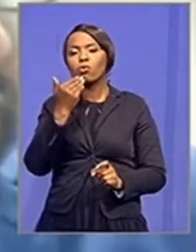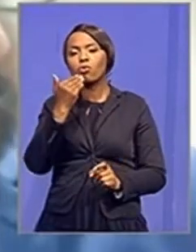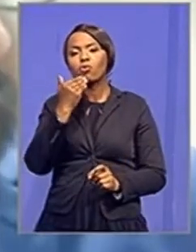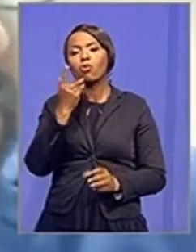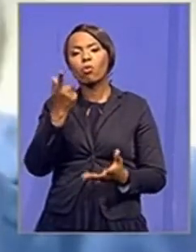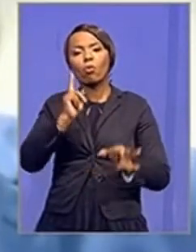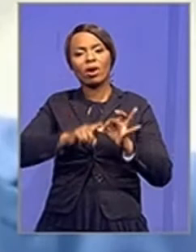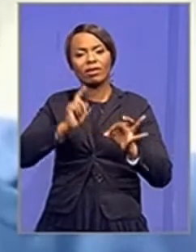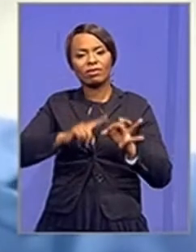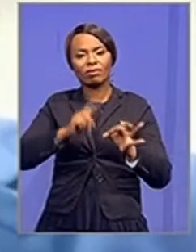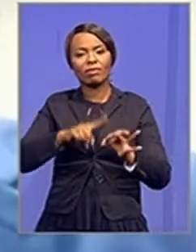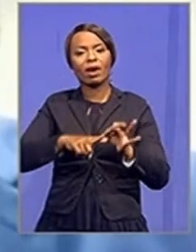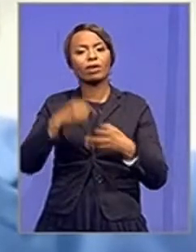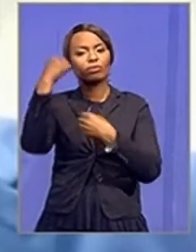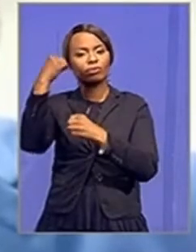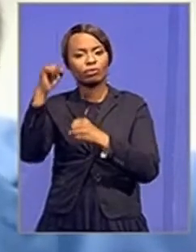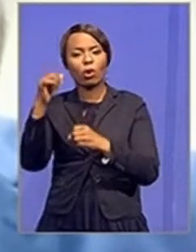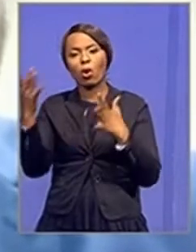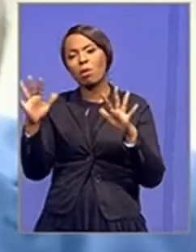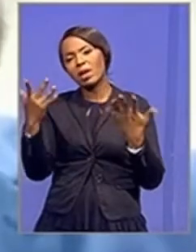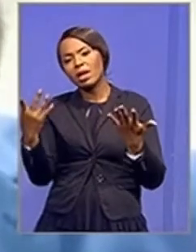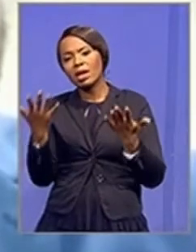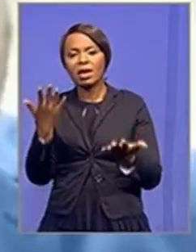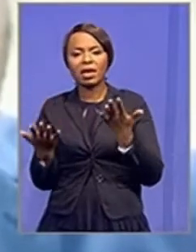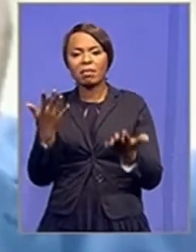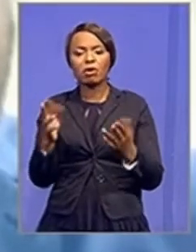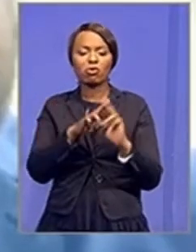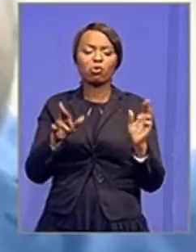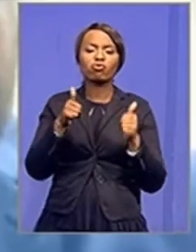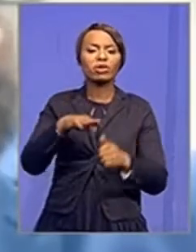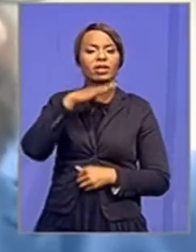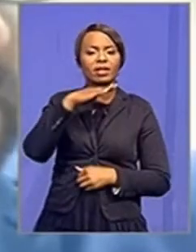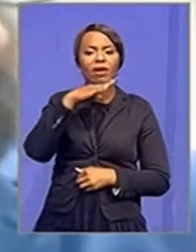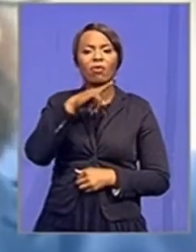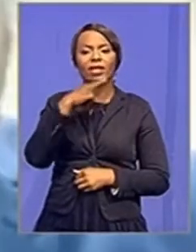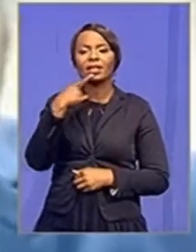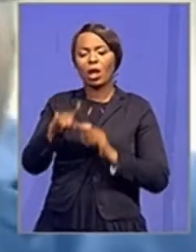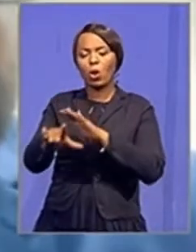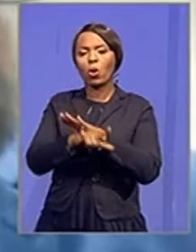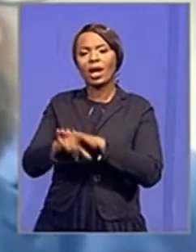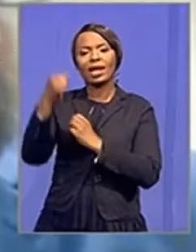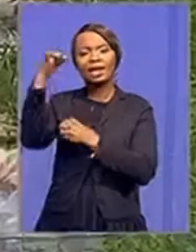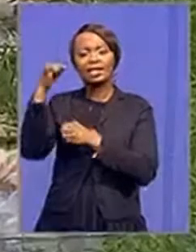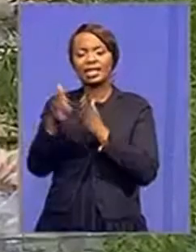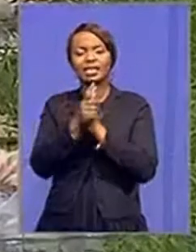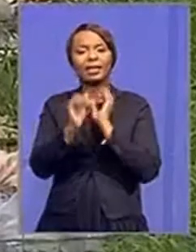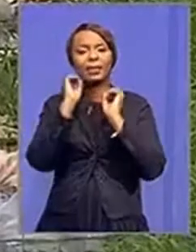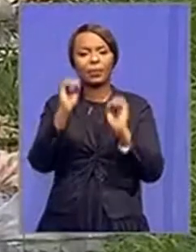regard for professionals has not been good enough. There was comments around the local engineers not being skilled and in need of training.